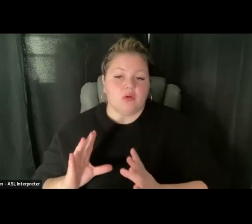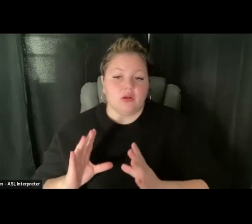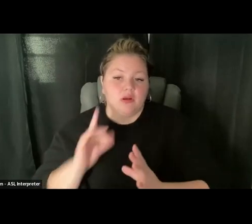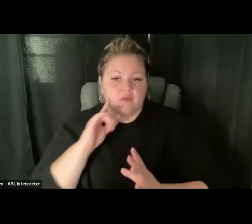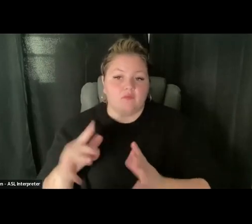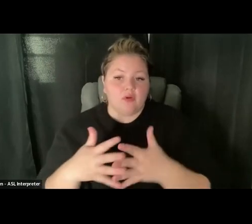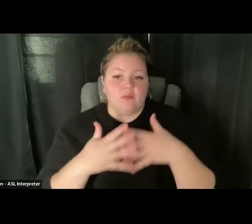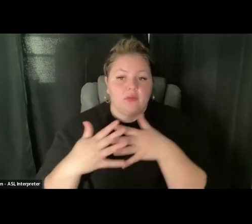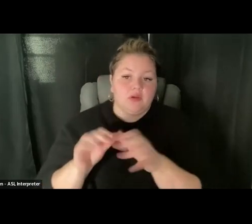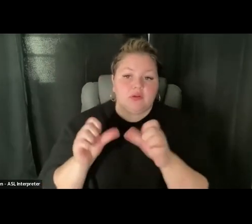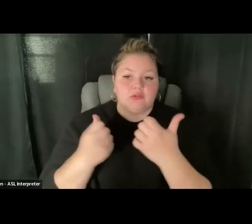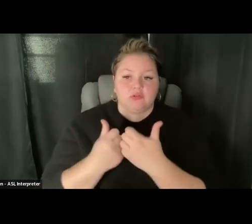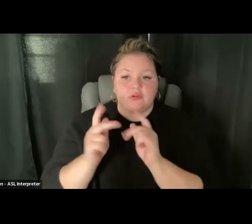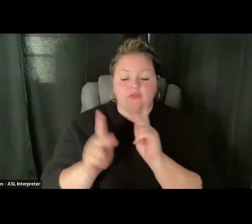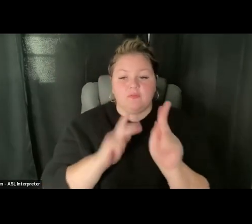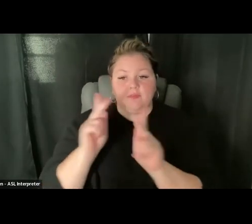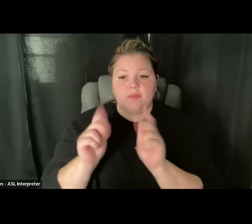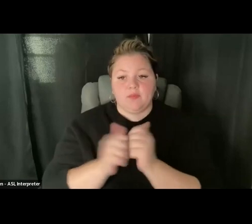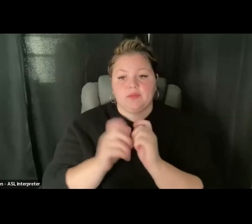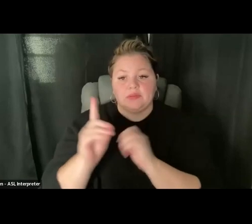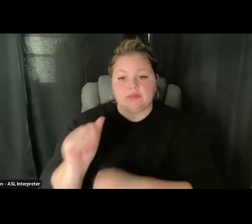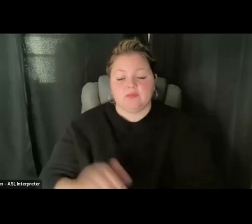American Association of People with Disabilities.